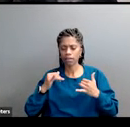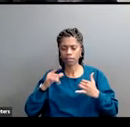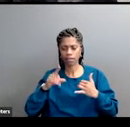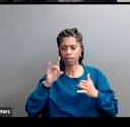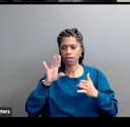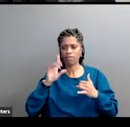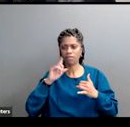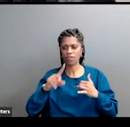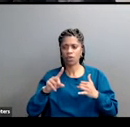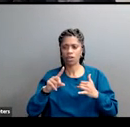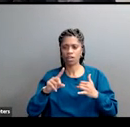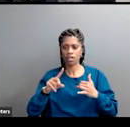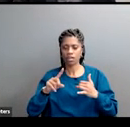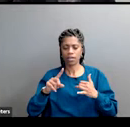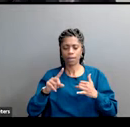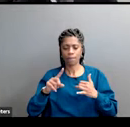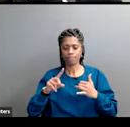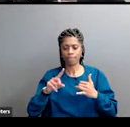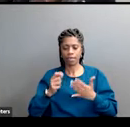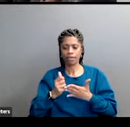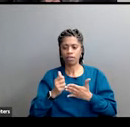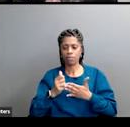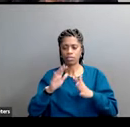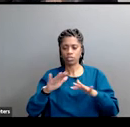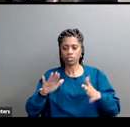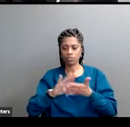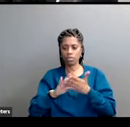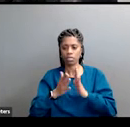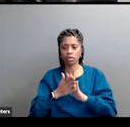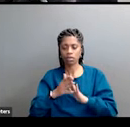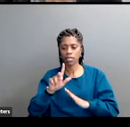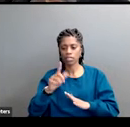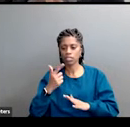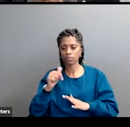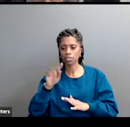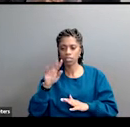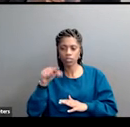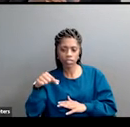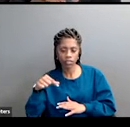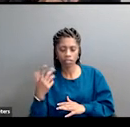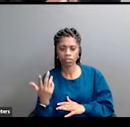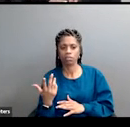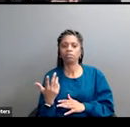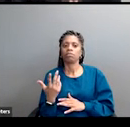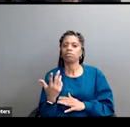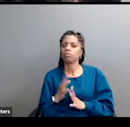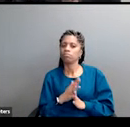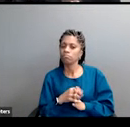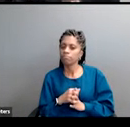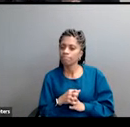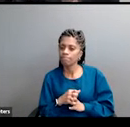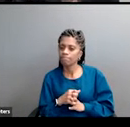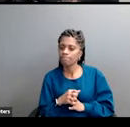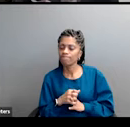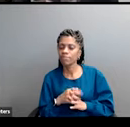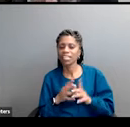sexualizing and grooming children so a couple of comments comments this is culture war